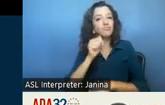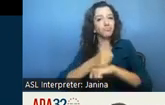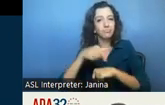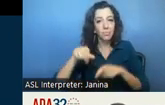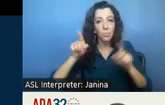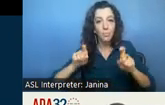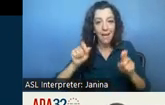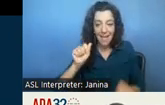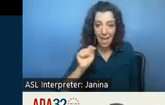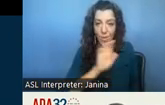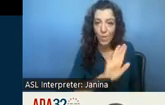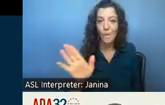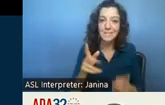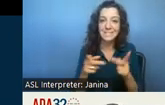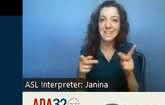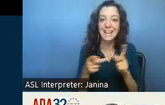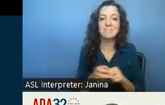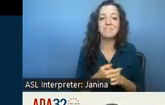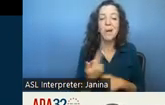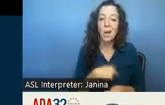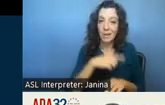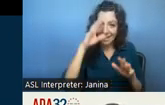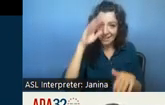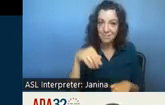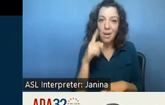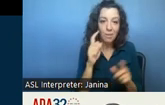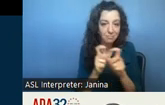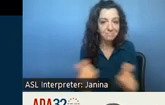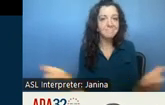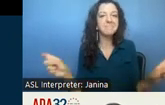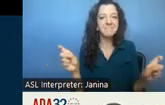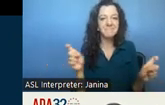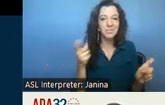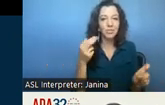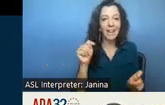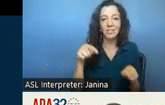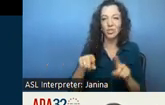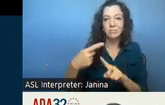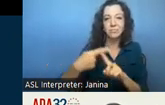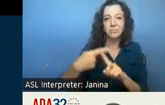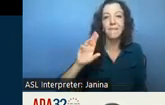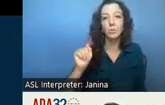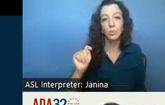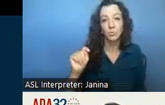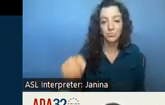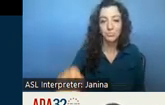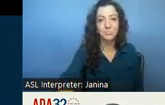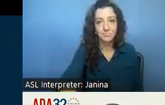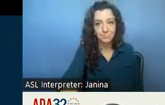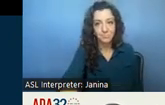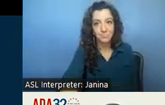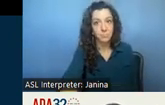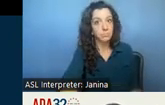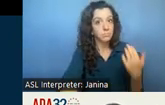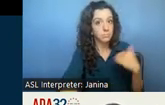we expect these grants to be awarded in the october time frame as well the next program i'd like to